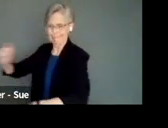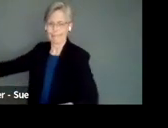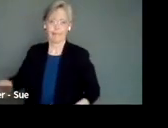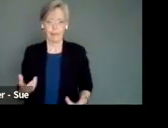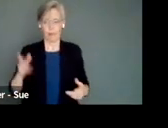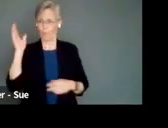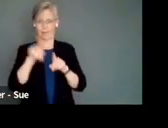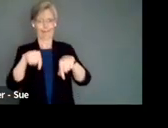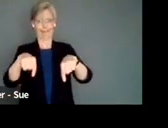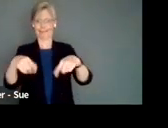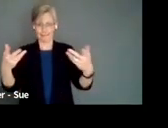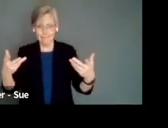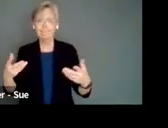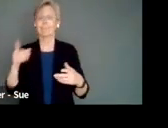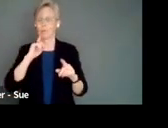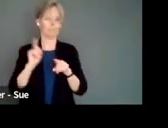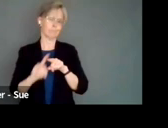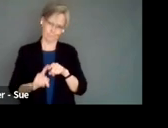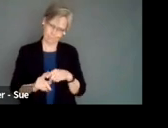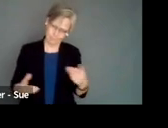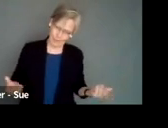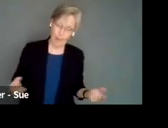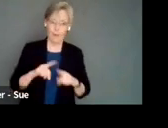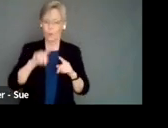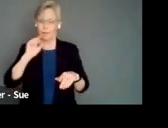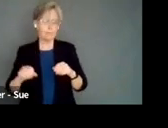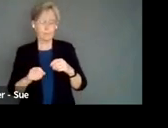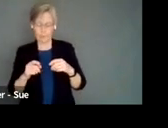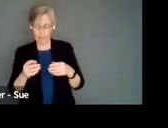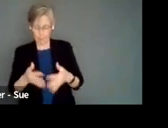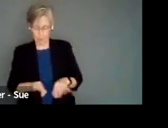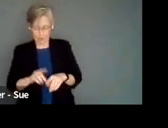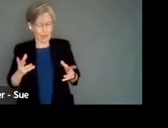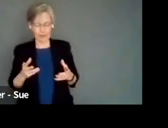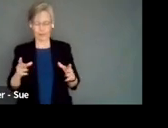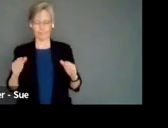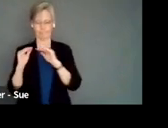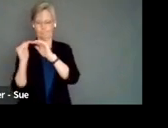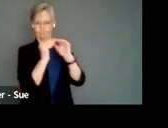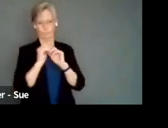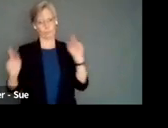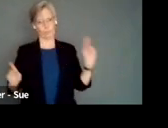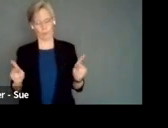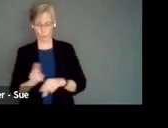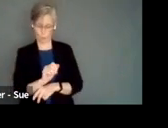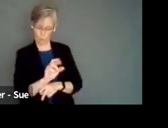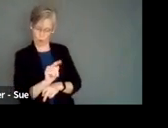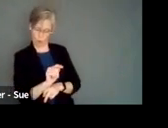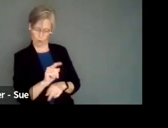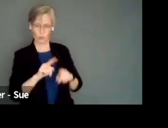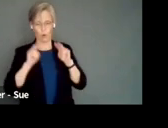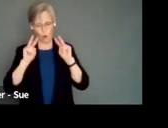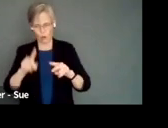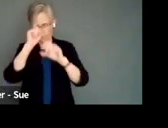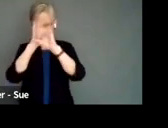like this and so on and so forth. But really what underpins everything that we do is social justice, the using the arts to affect personal and social